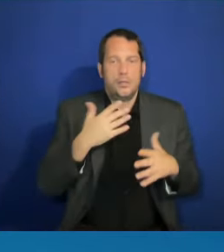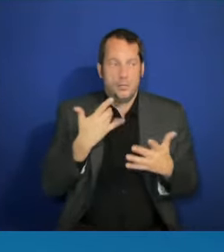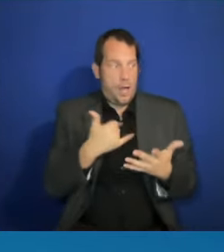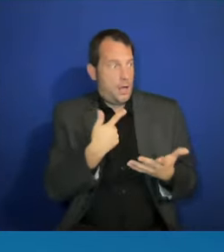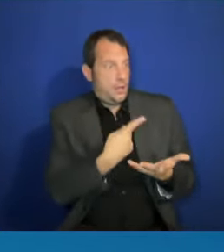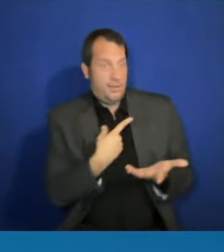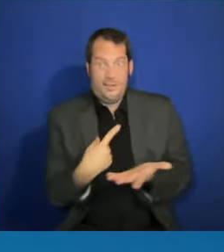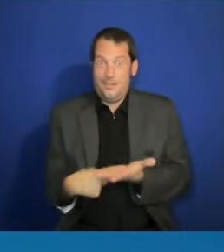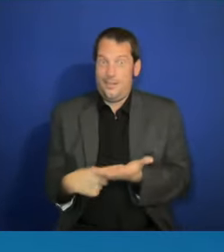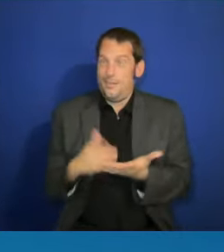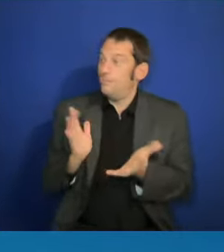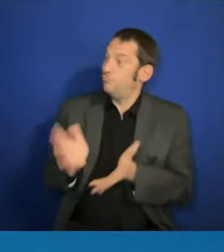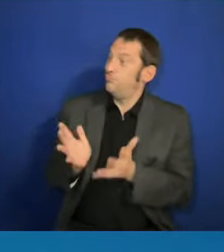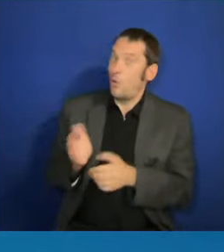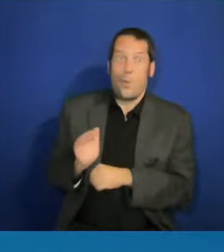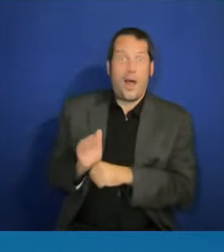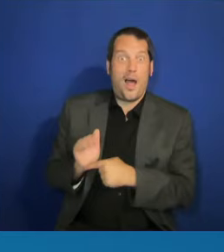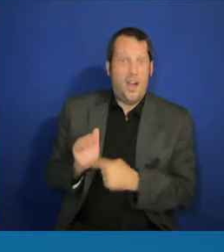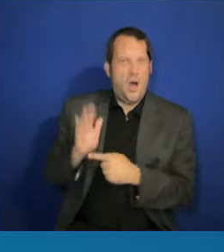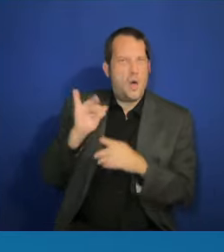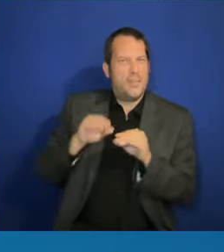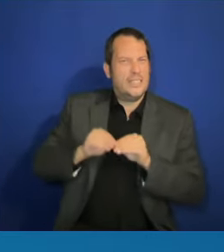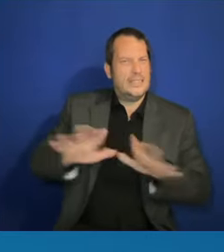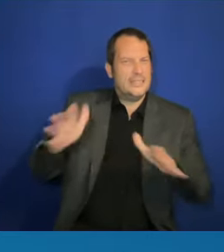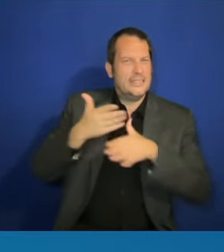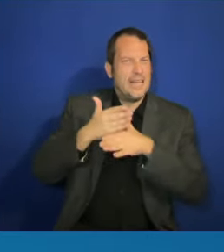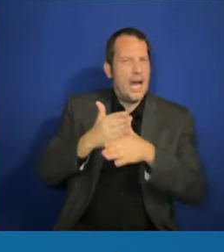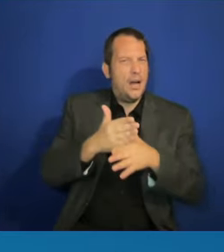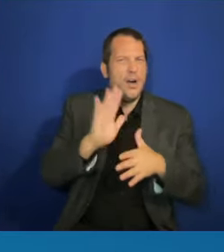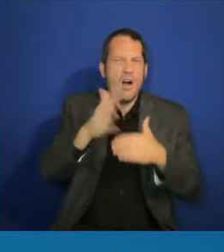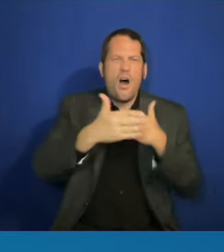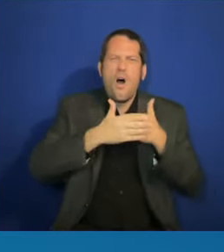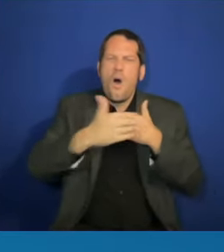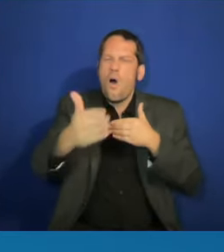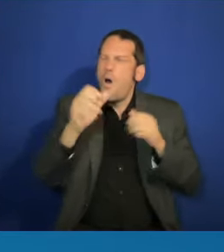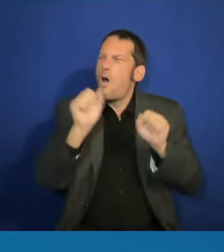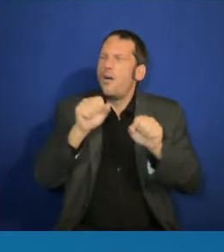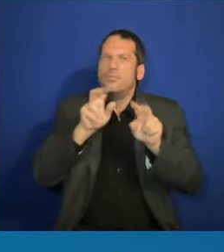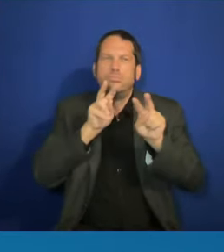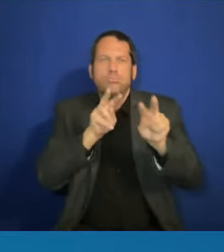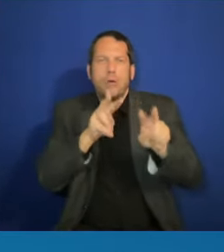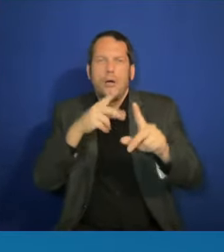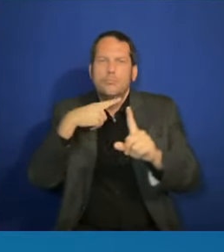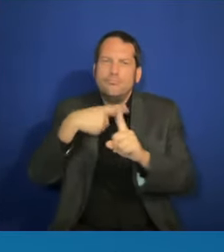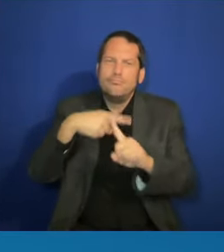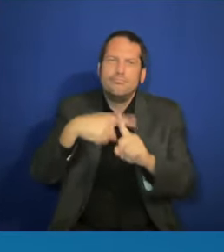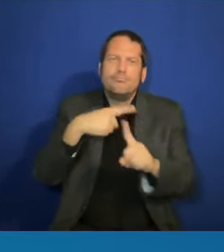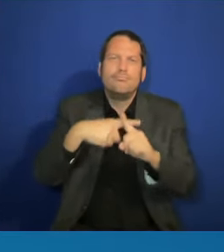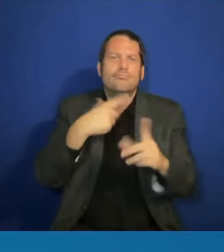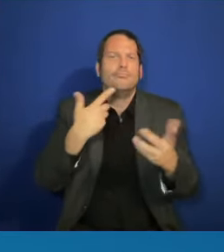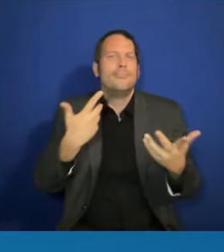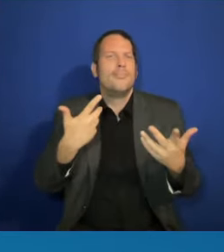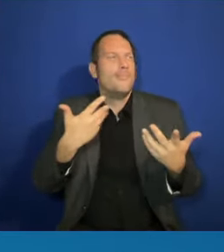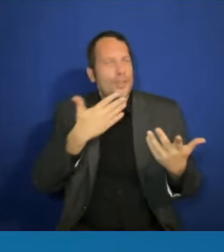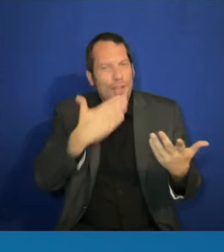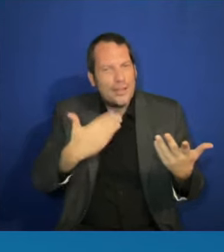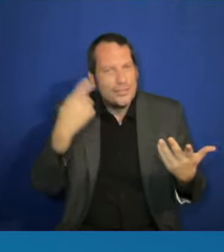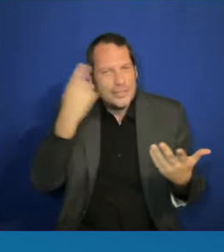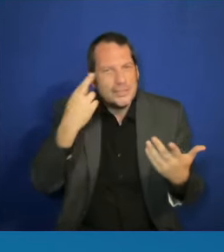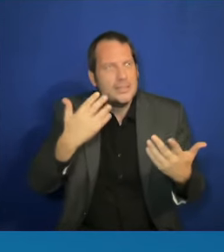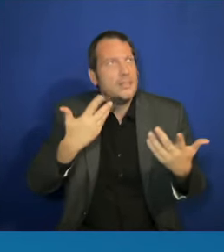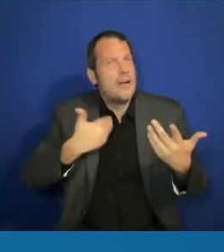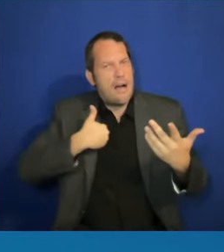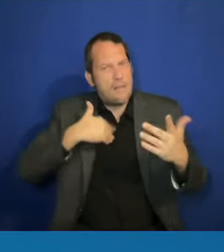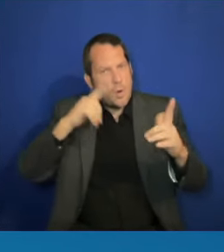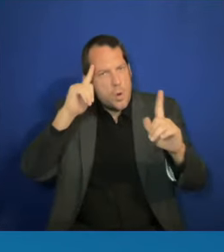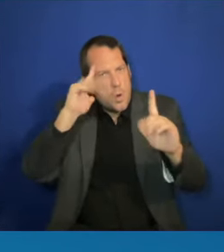country and a lot of reason to have hope and optimism about where we are heading. Agreed. Agreed. I feel